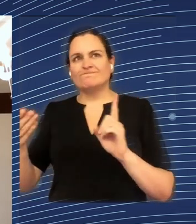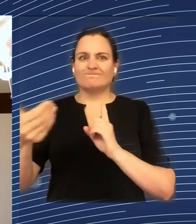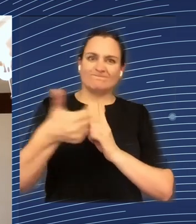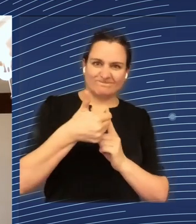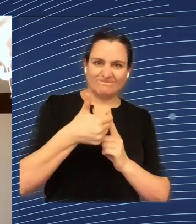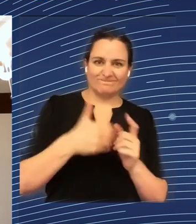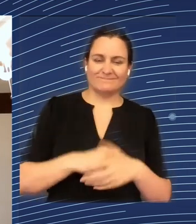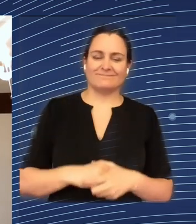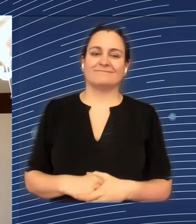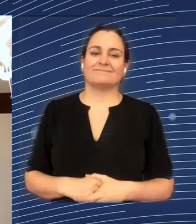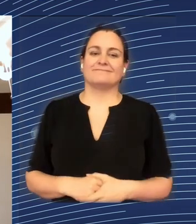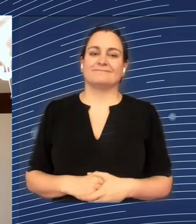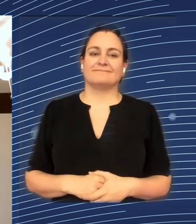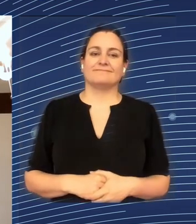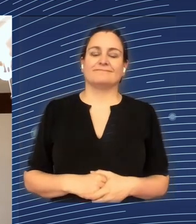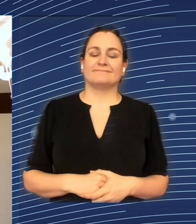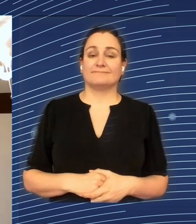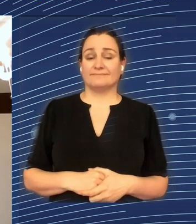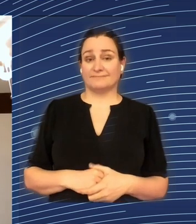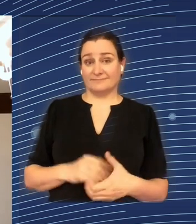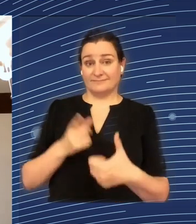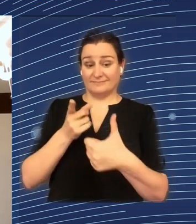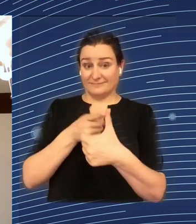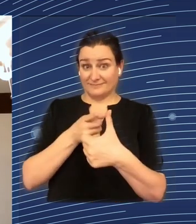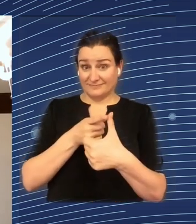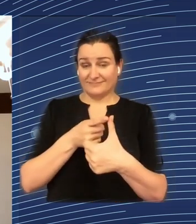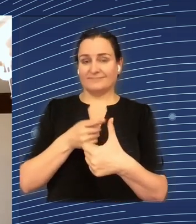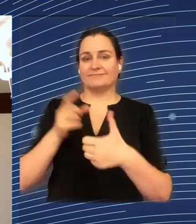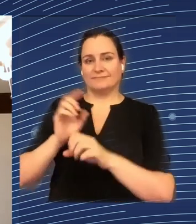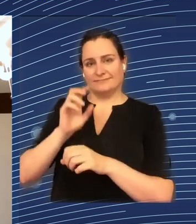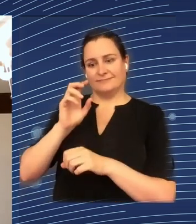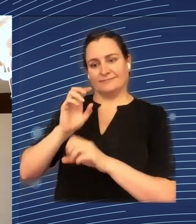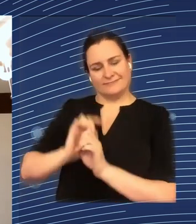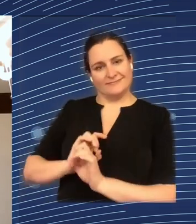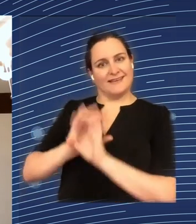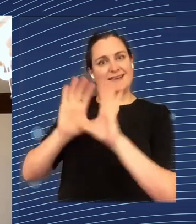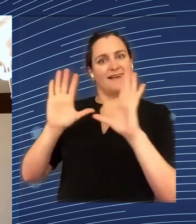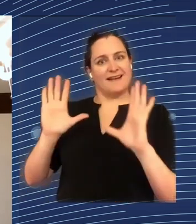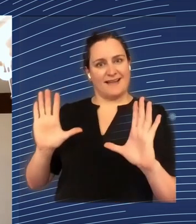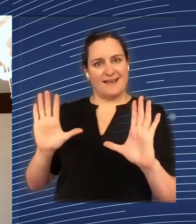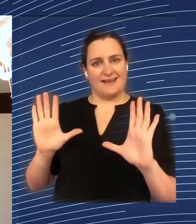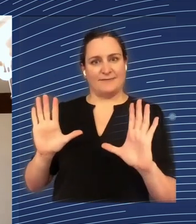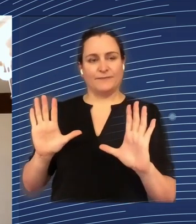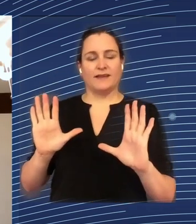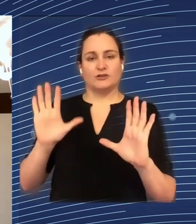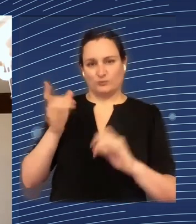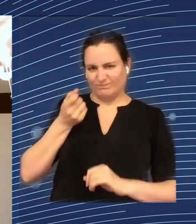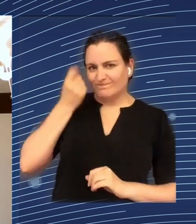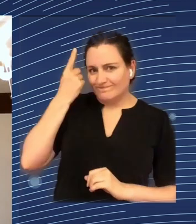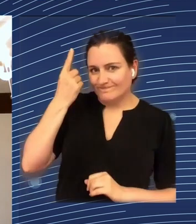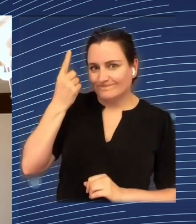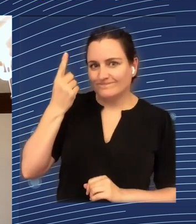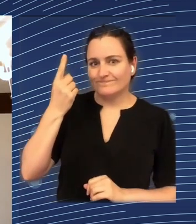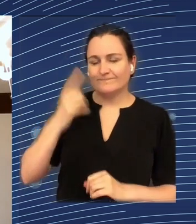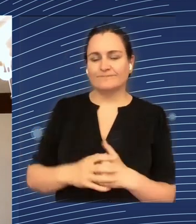we need to start by being very clear about, I think, a conceptual point, really, which is